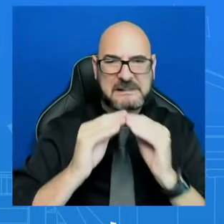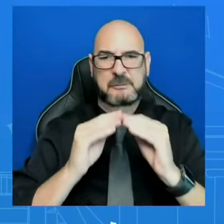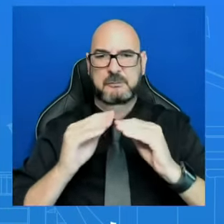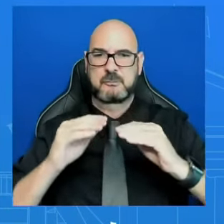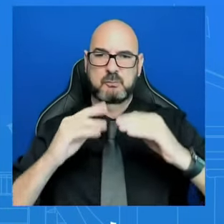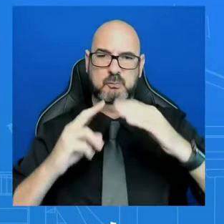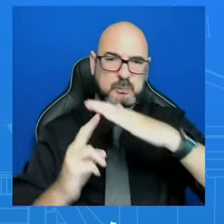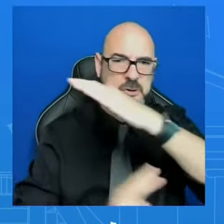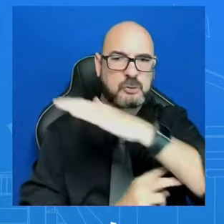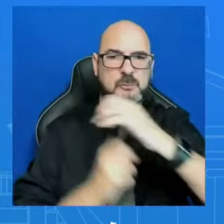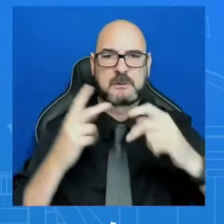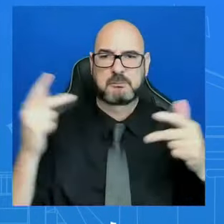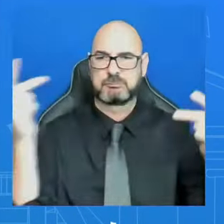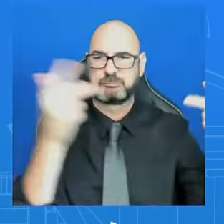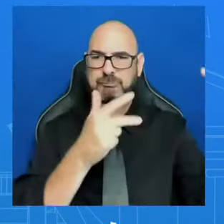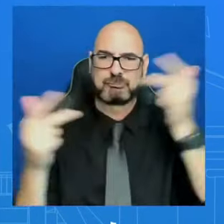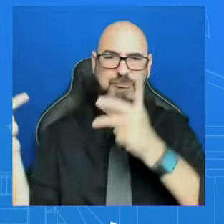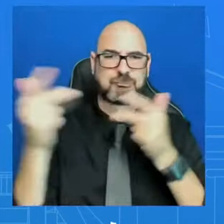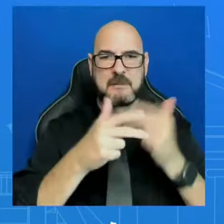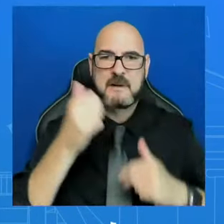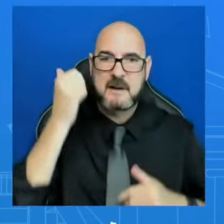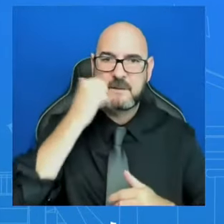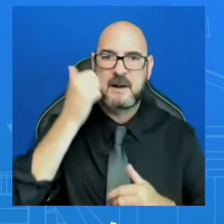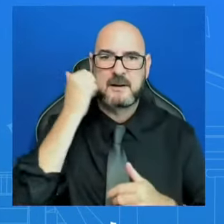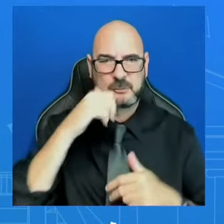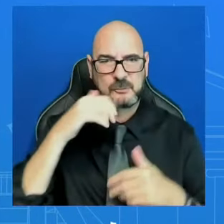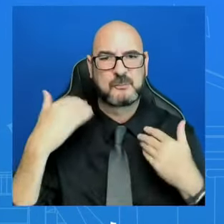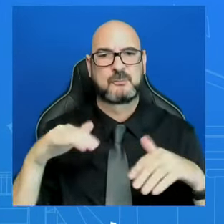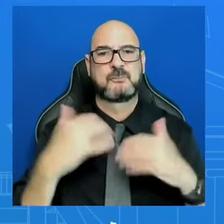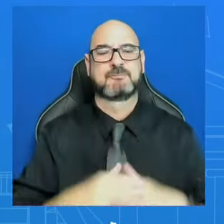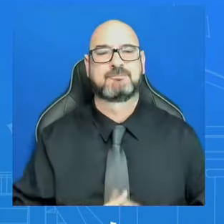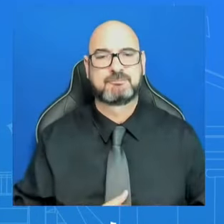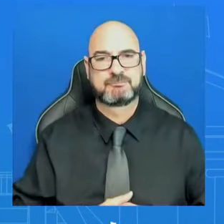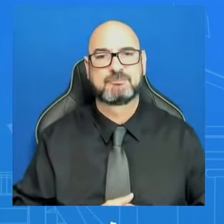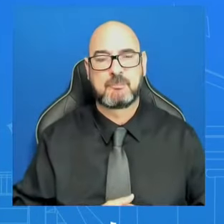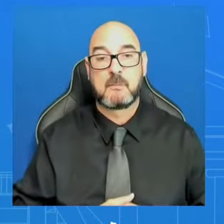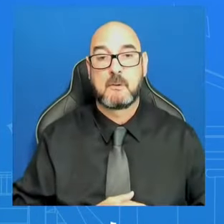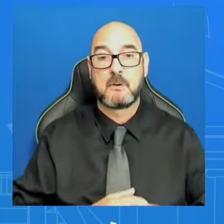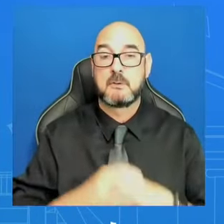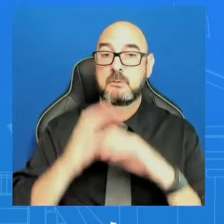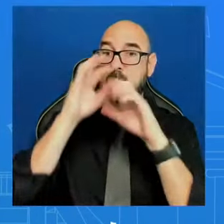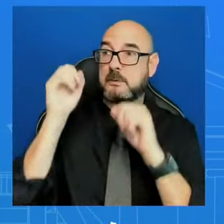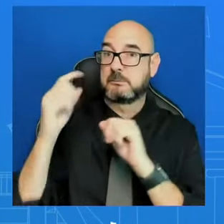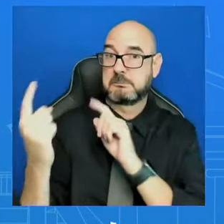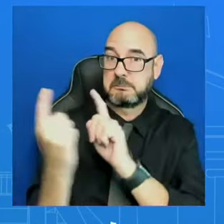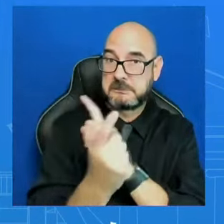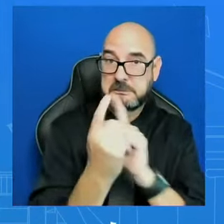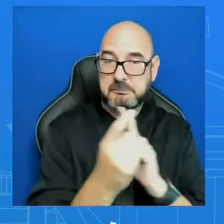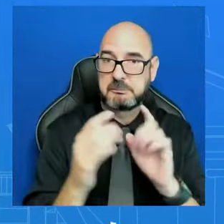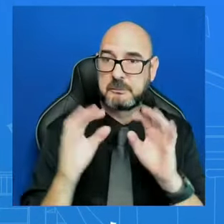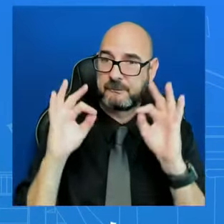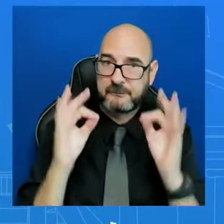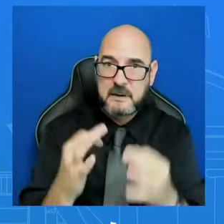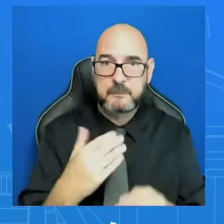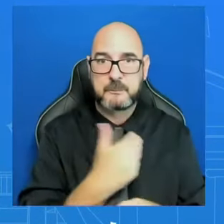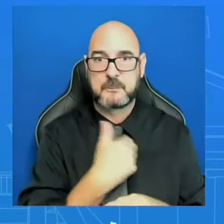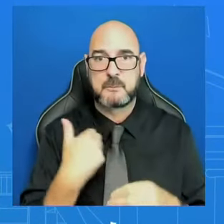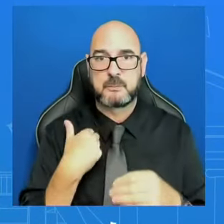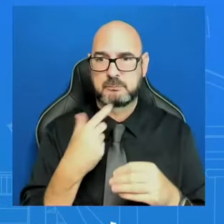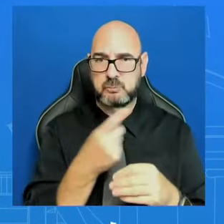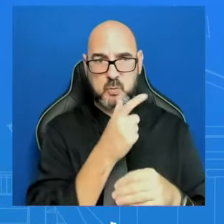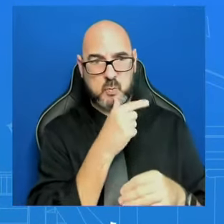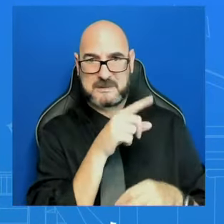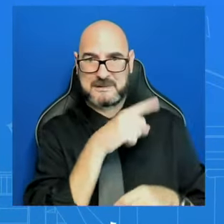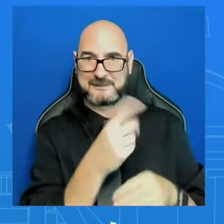every day. The president will meet with loved ones of those individuals during his trip tomorrow. The president is